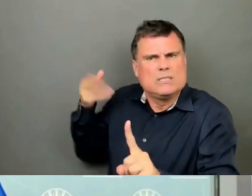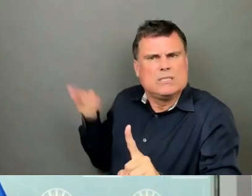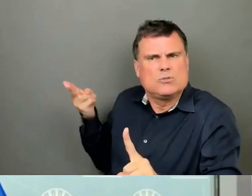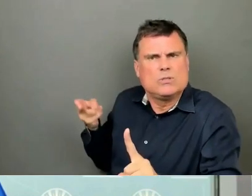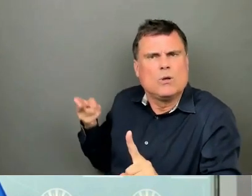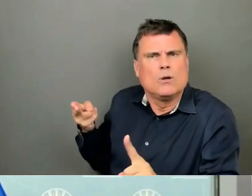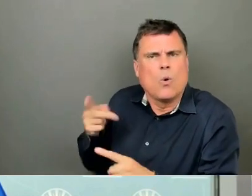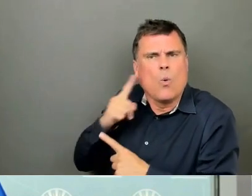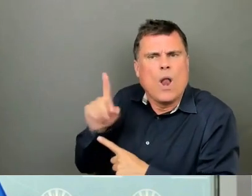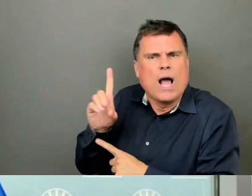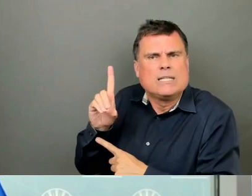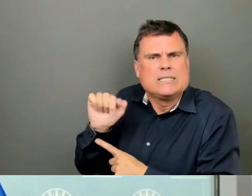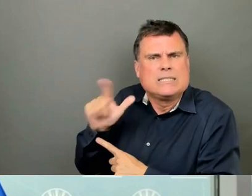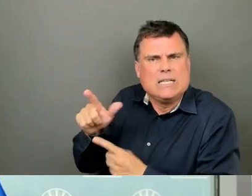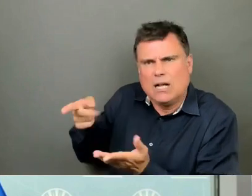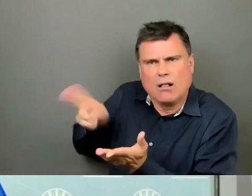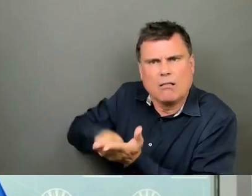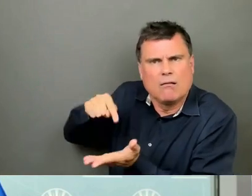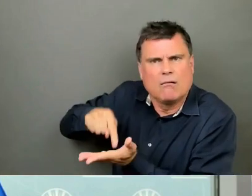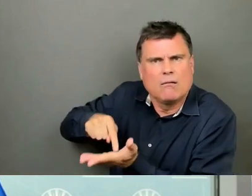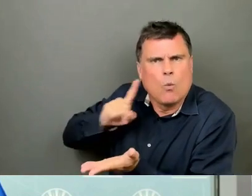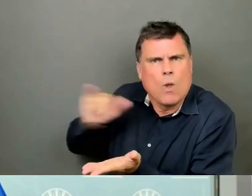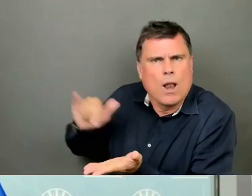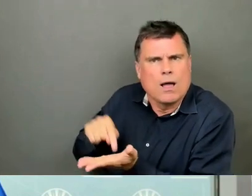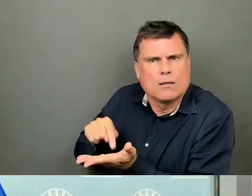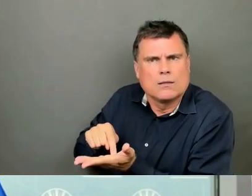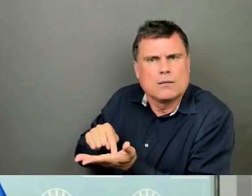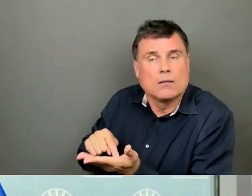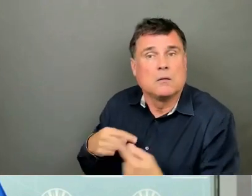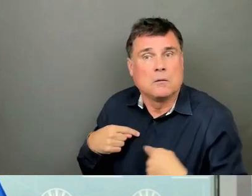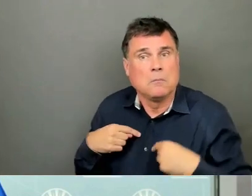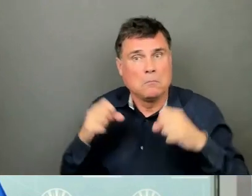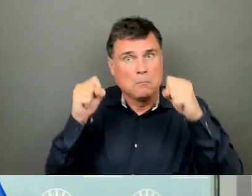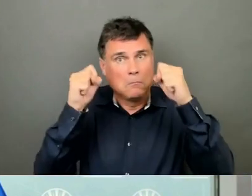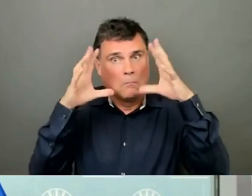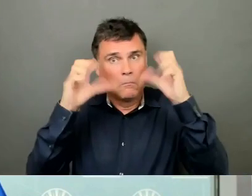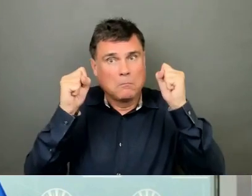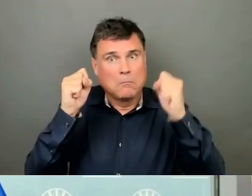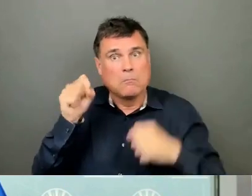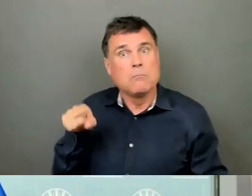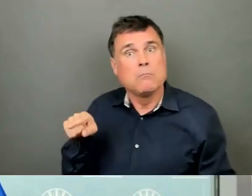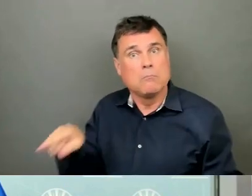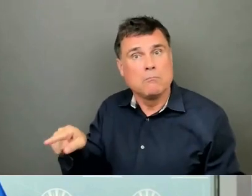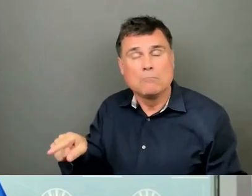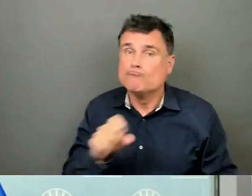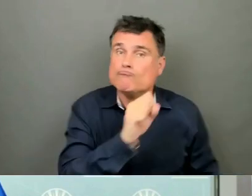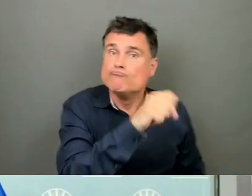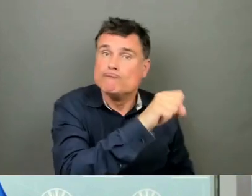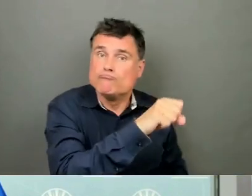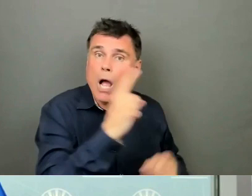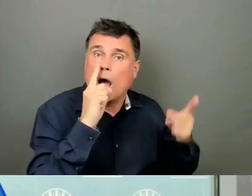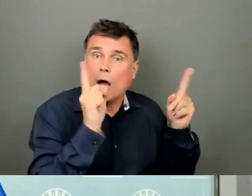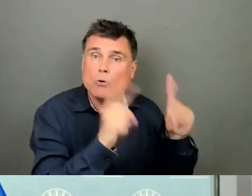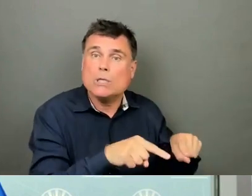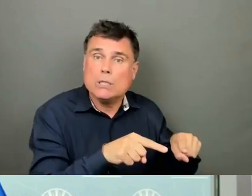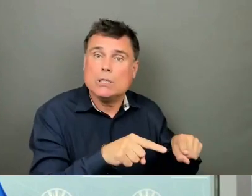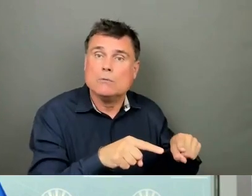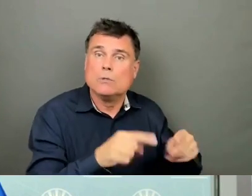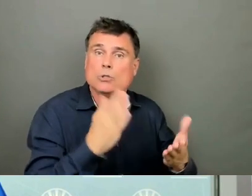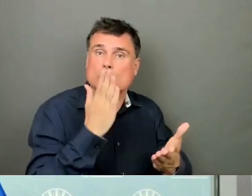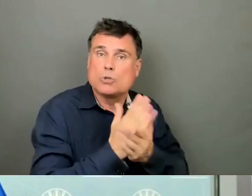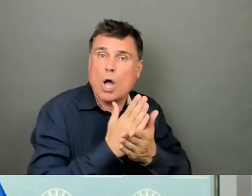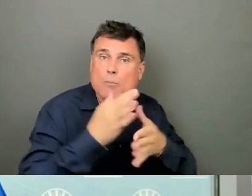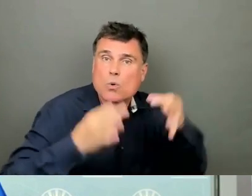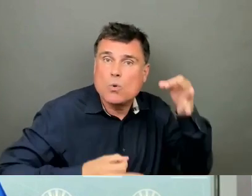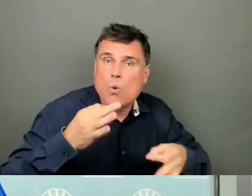have to be released to the public. To my surprise, Holborn ultimately agreed, in principle, to abandon their court action